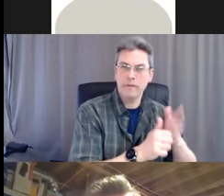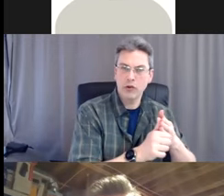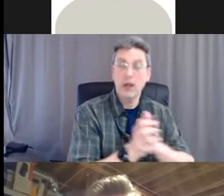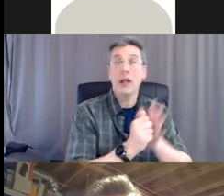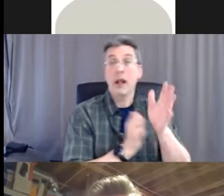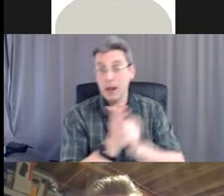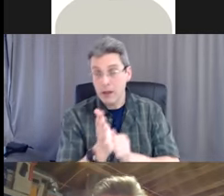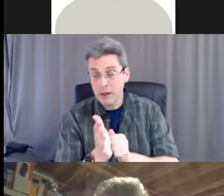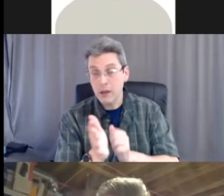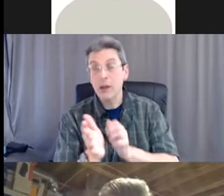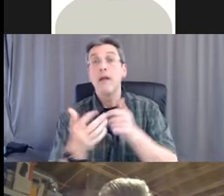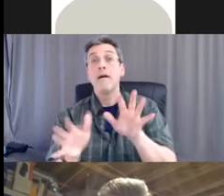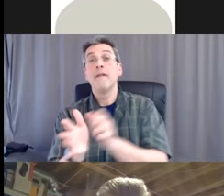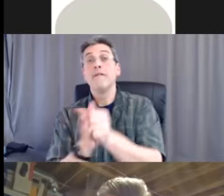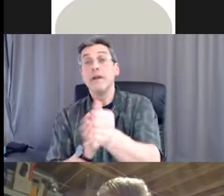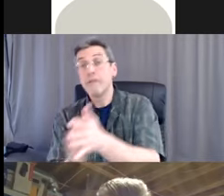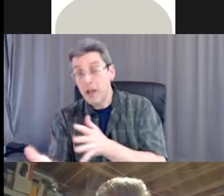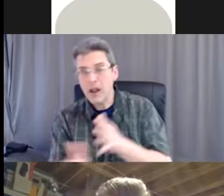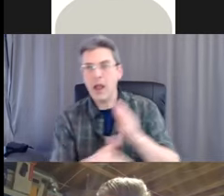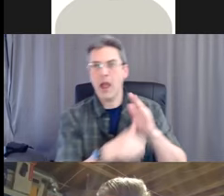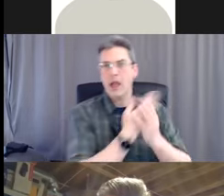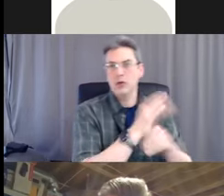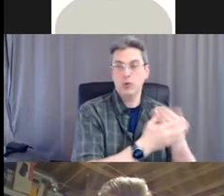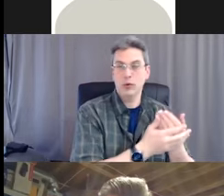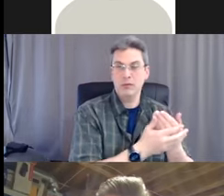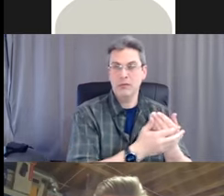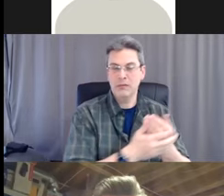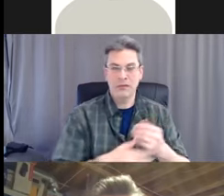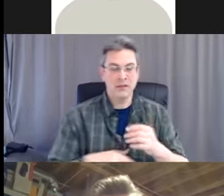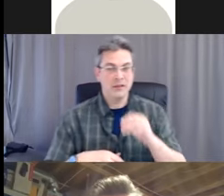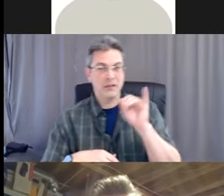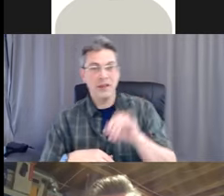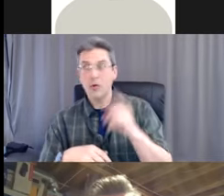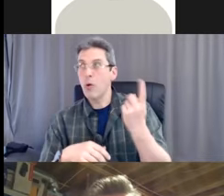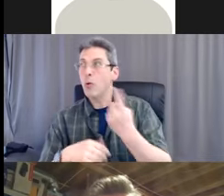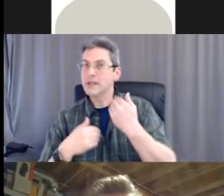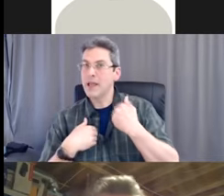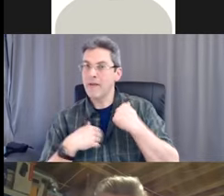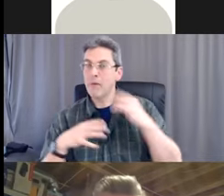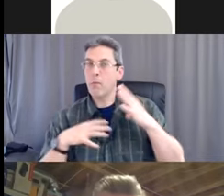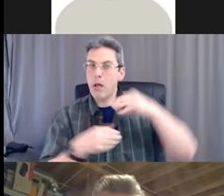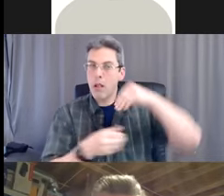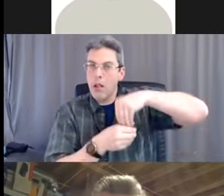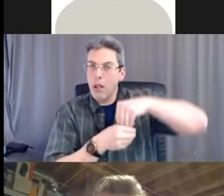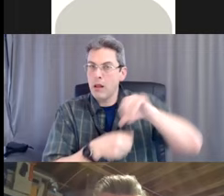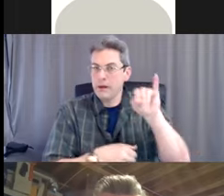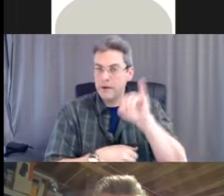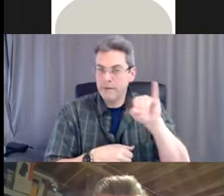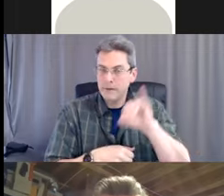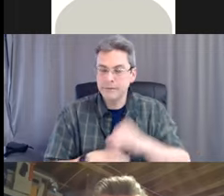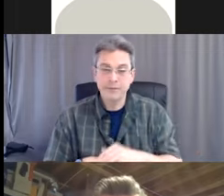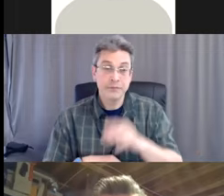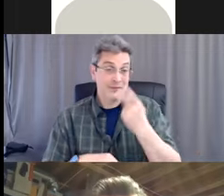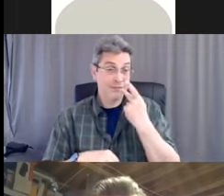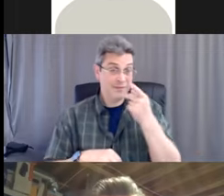So on slide 46, there's an actual visual from Public Health Ontario on how to hand wash that